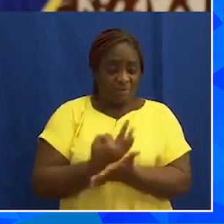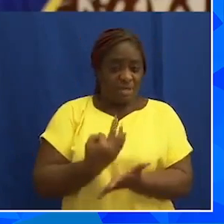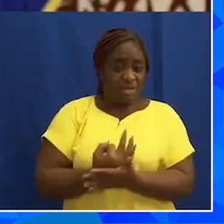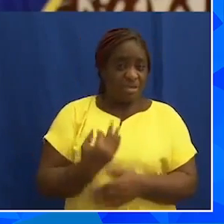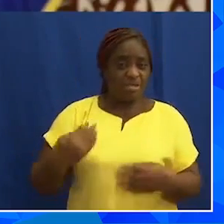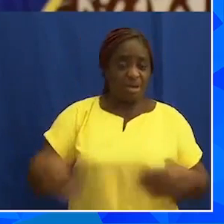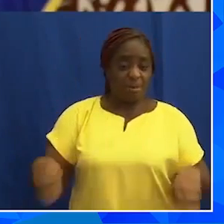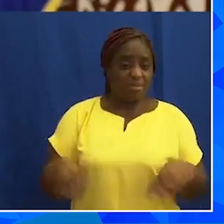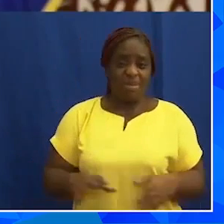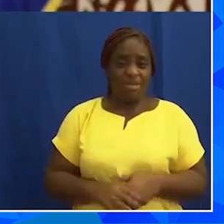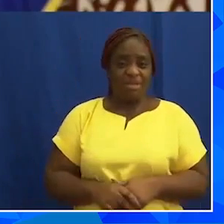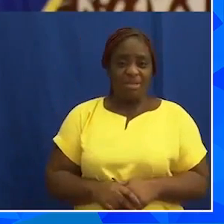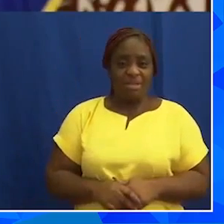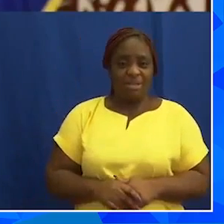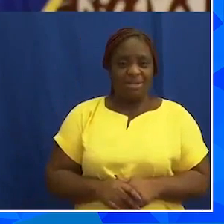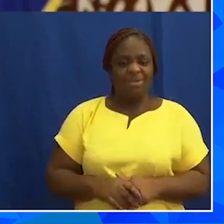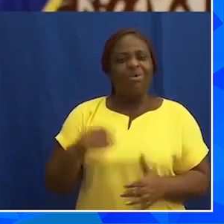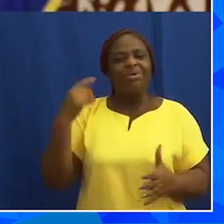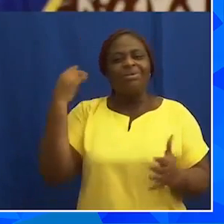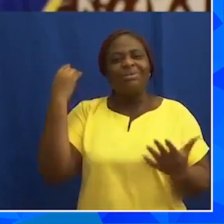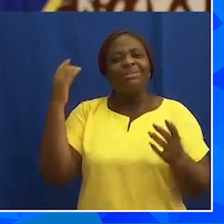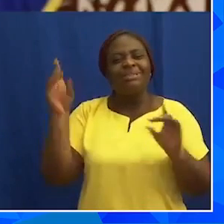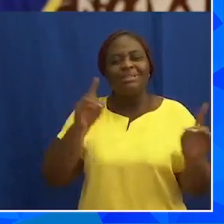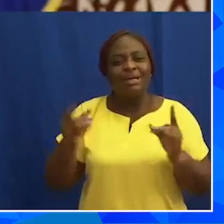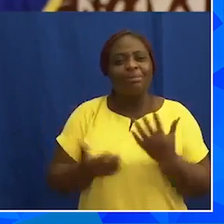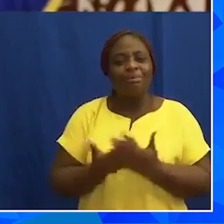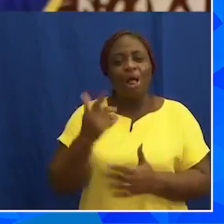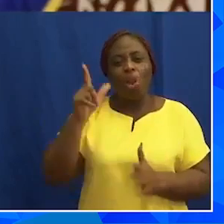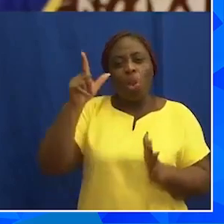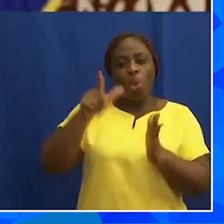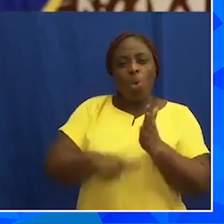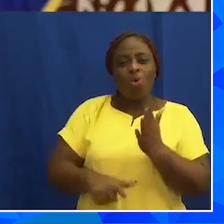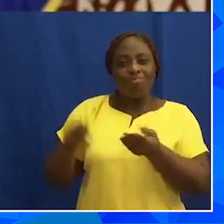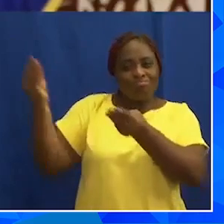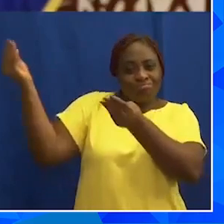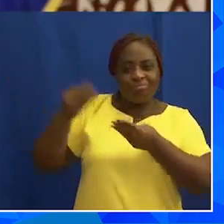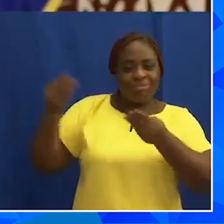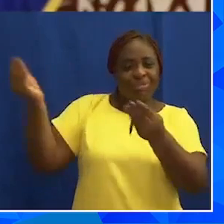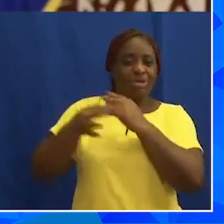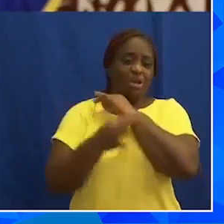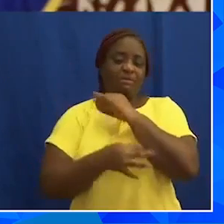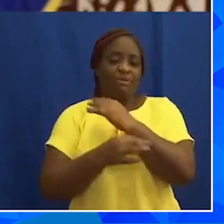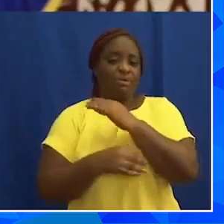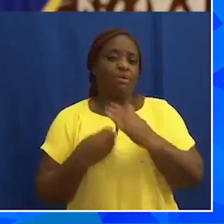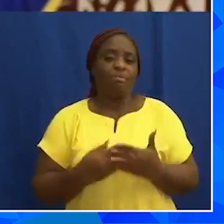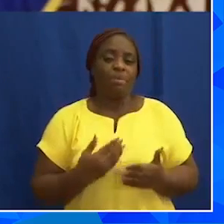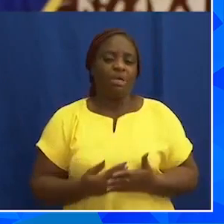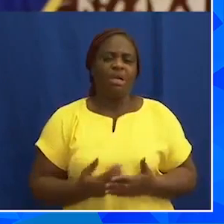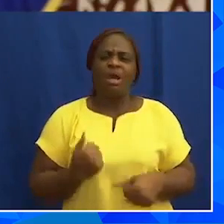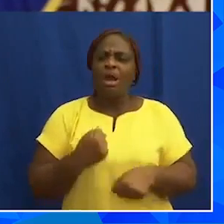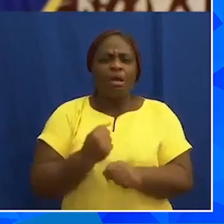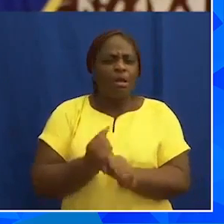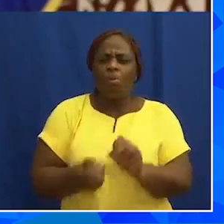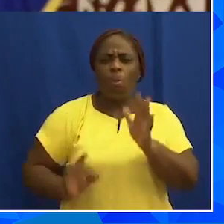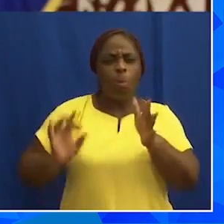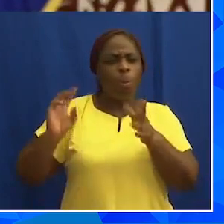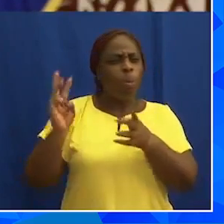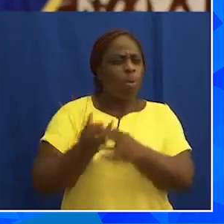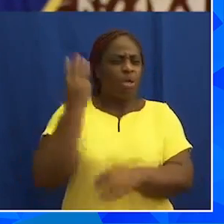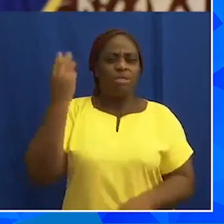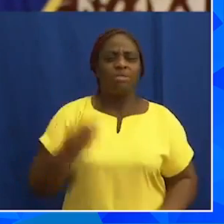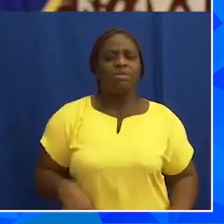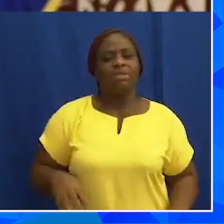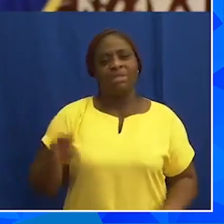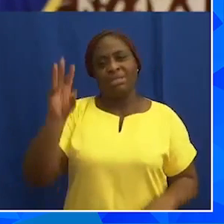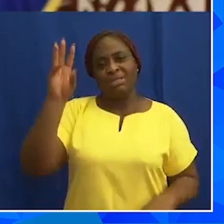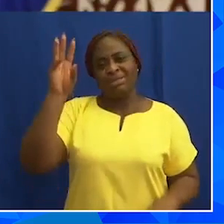markets was caused by low inflows of foreign exchange and was made worse in the last two